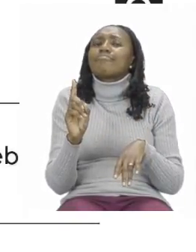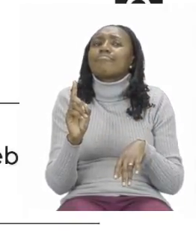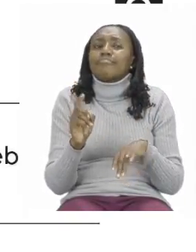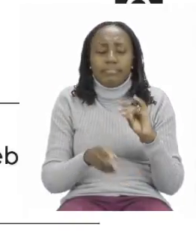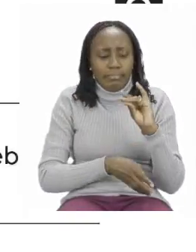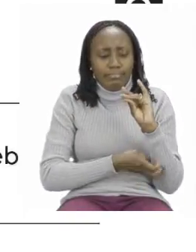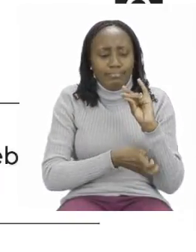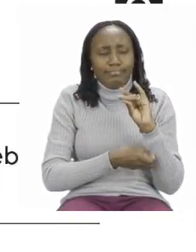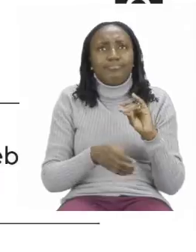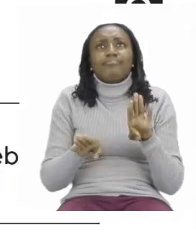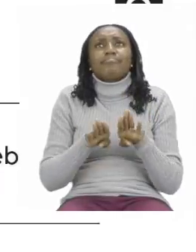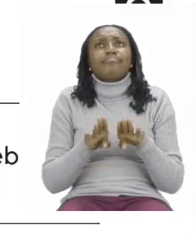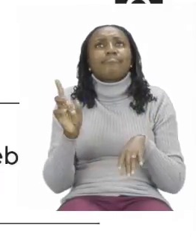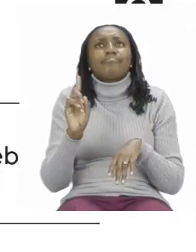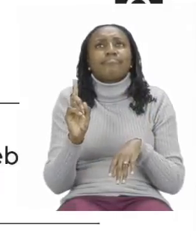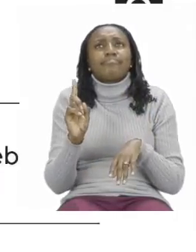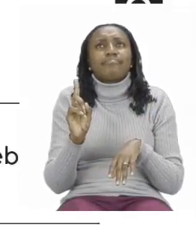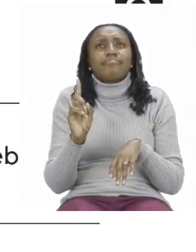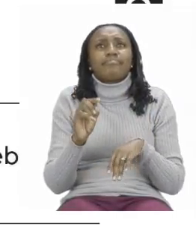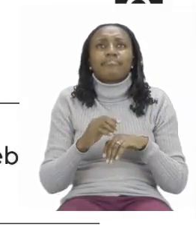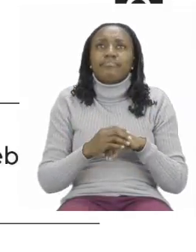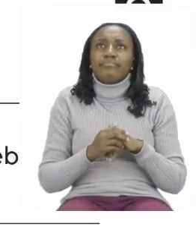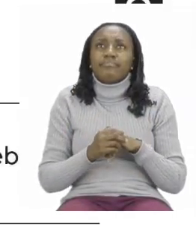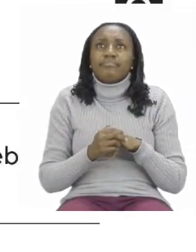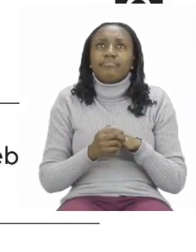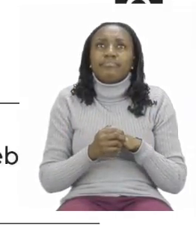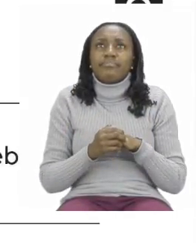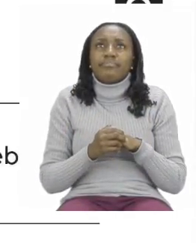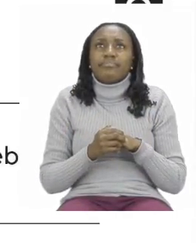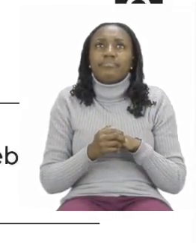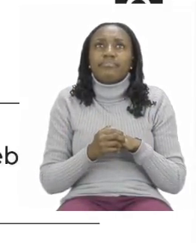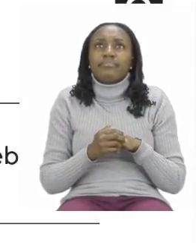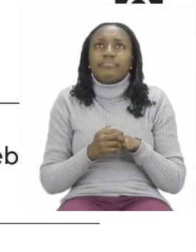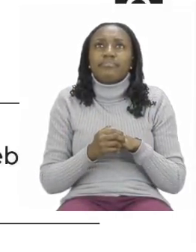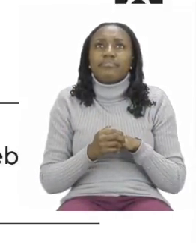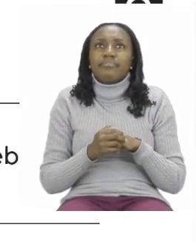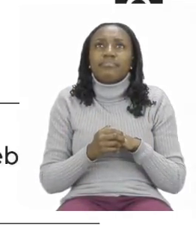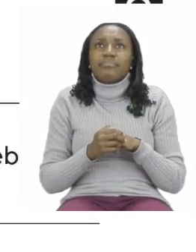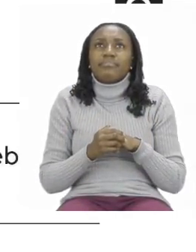What were the monkeys doing? What